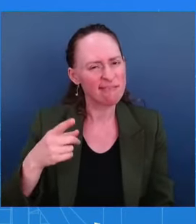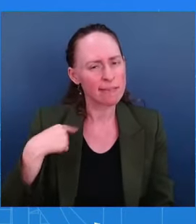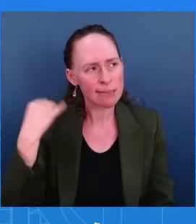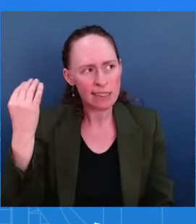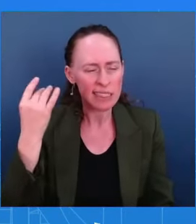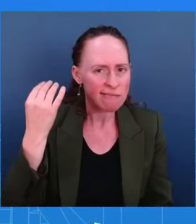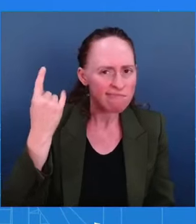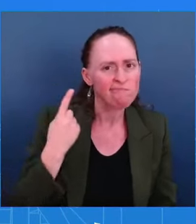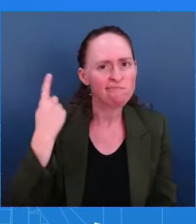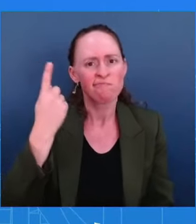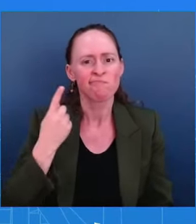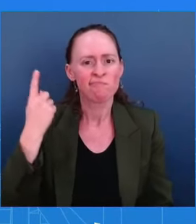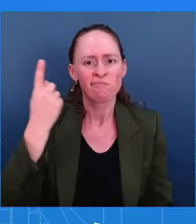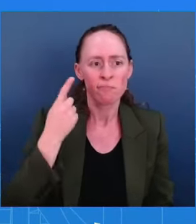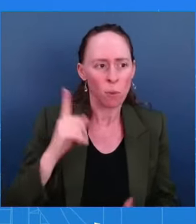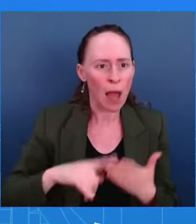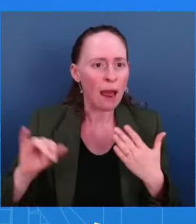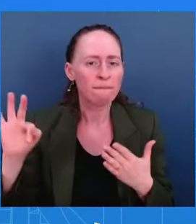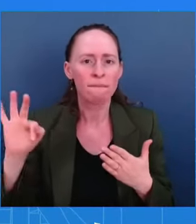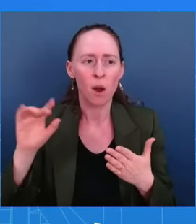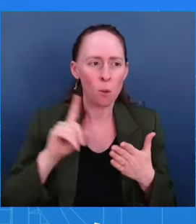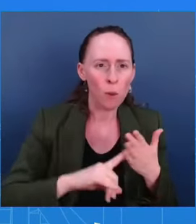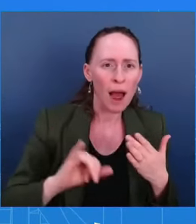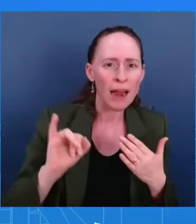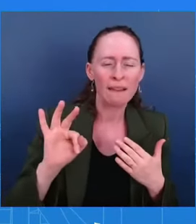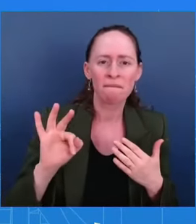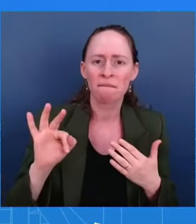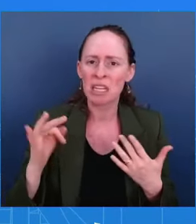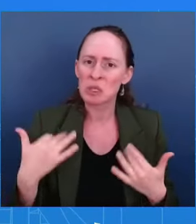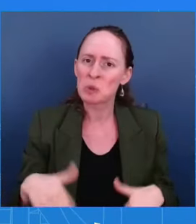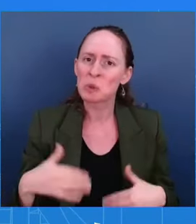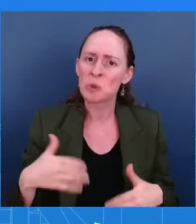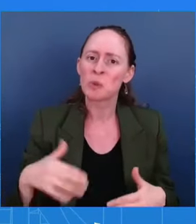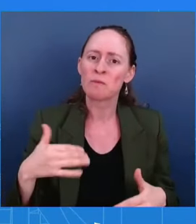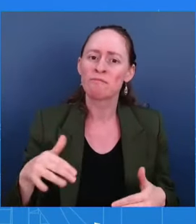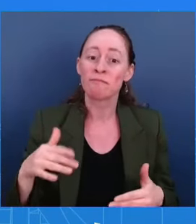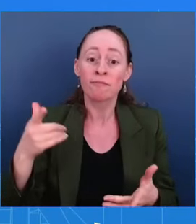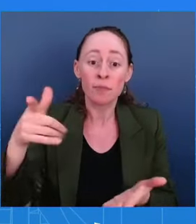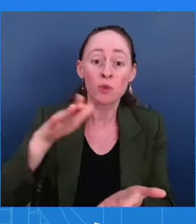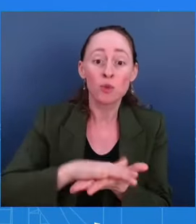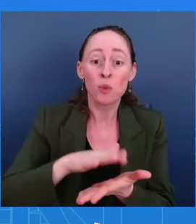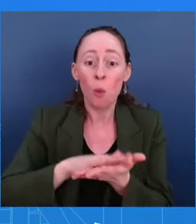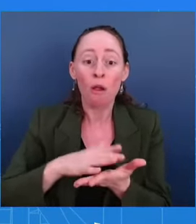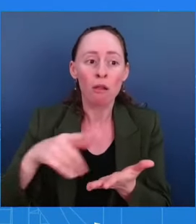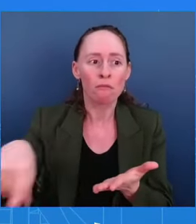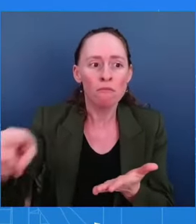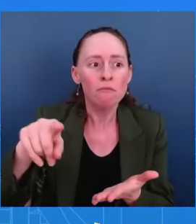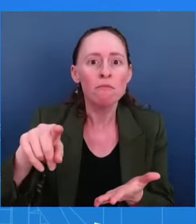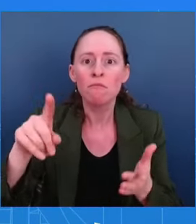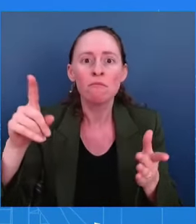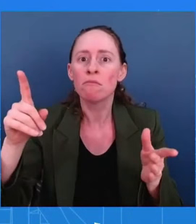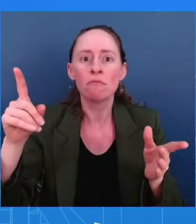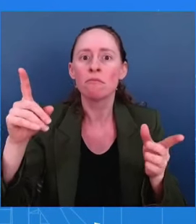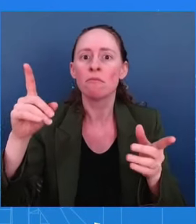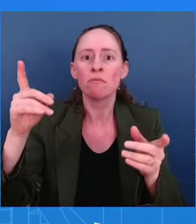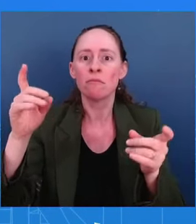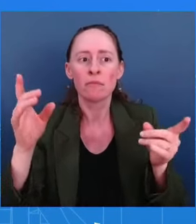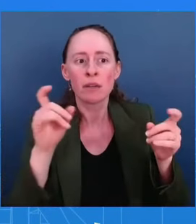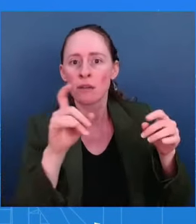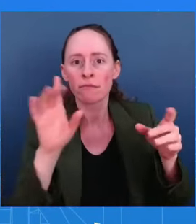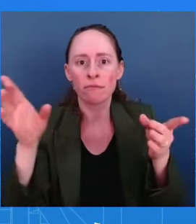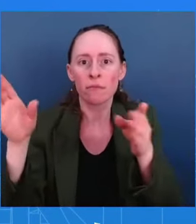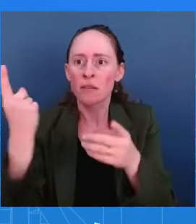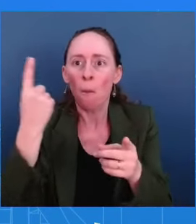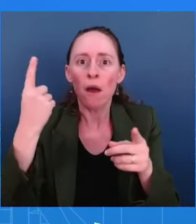And then you hear your kids are going through lockdowns. That's freaking, that's awful. But I think what the American